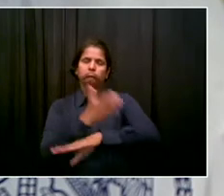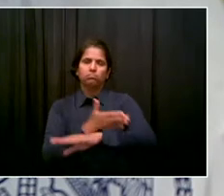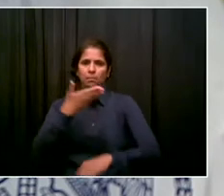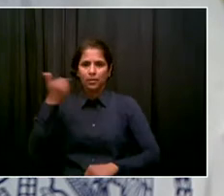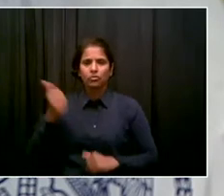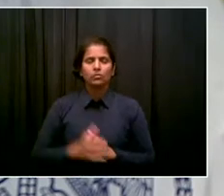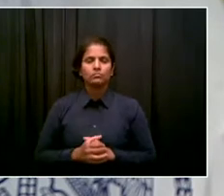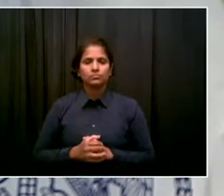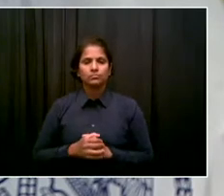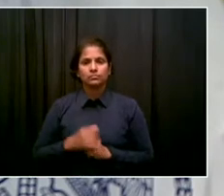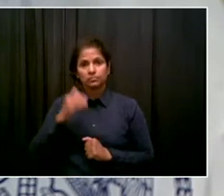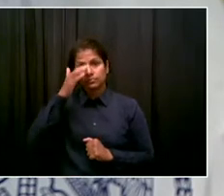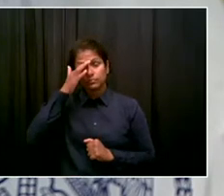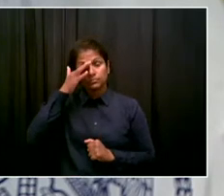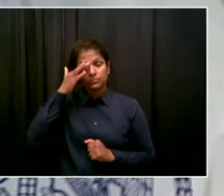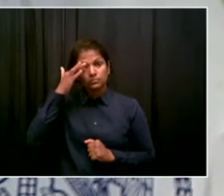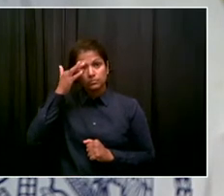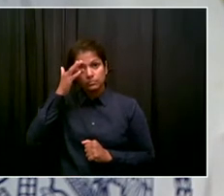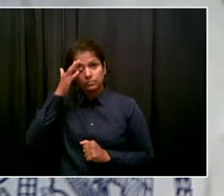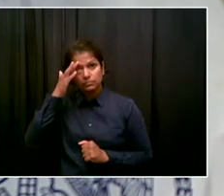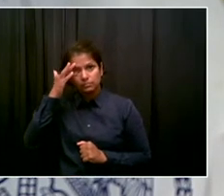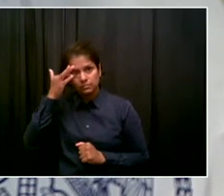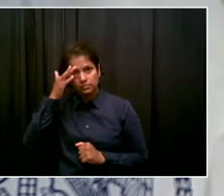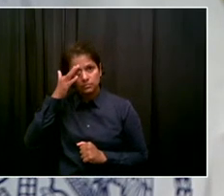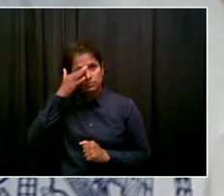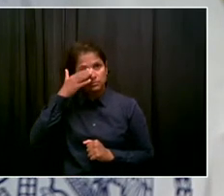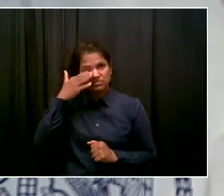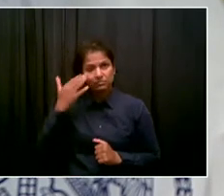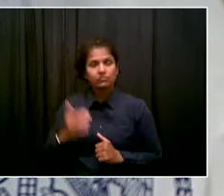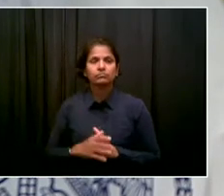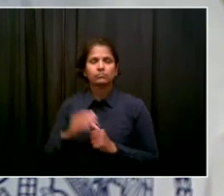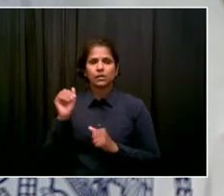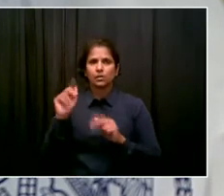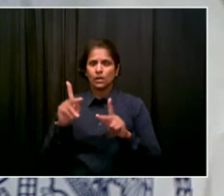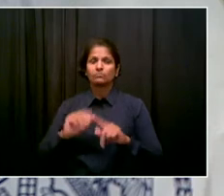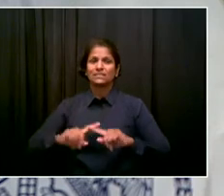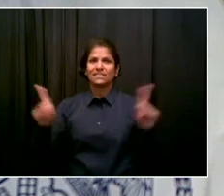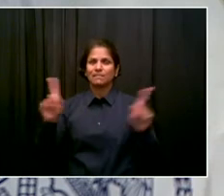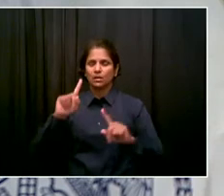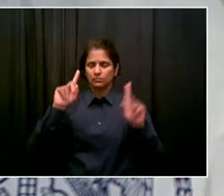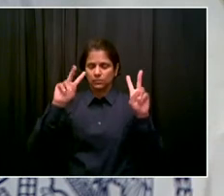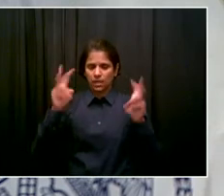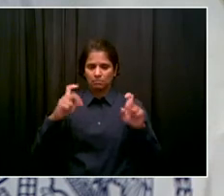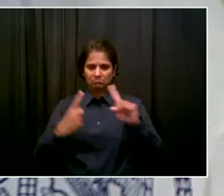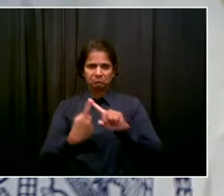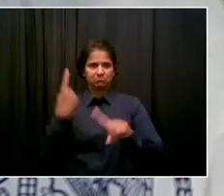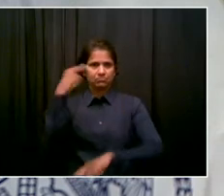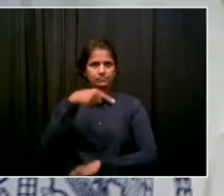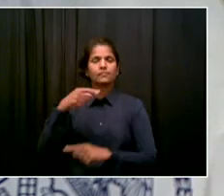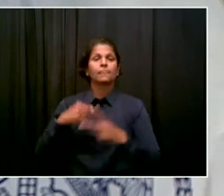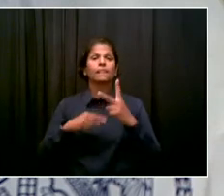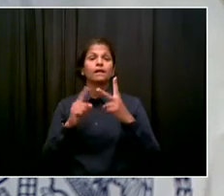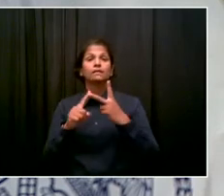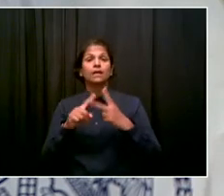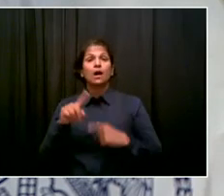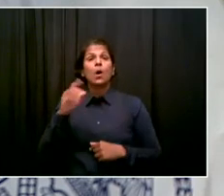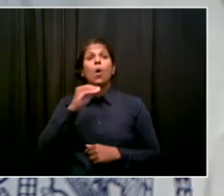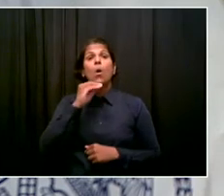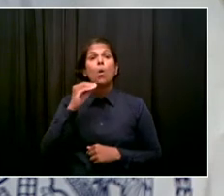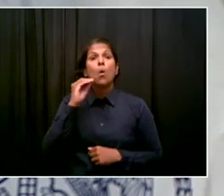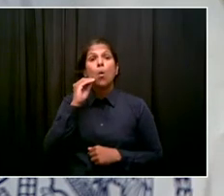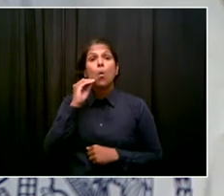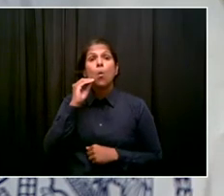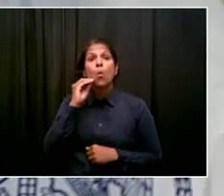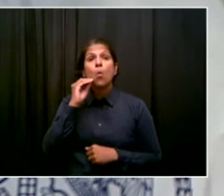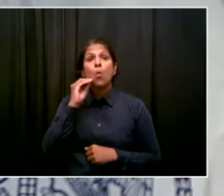Thanks. And on a completely separate topic, what more can you tell us about this homecoming? It seems, so far it seems a little Manhattan-centric. I